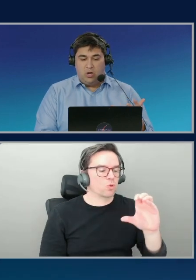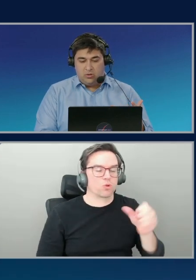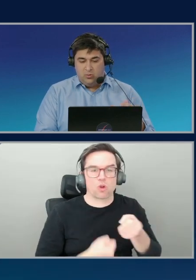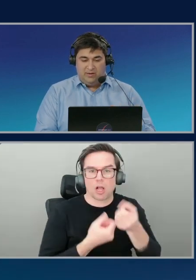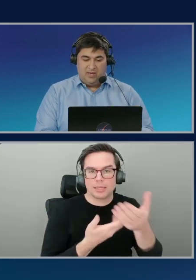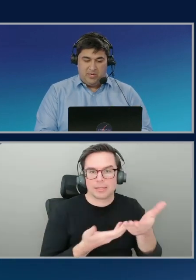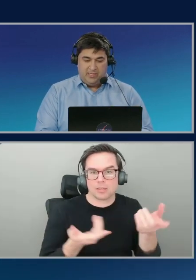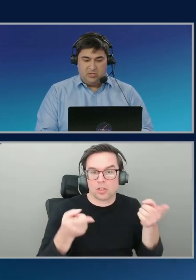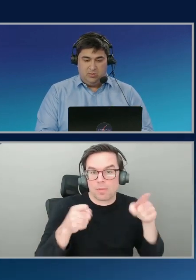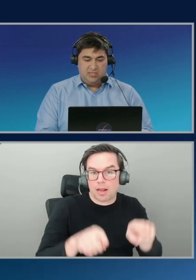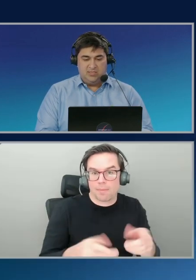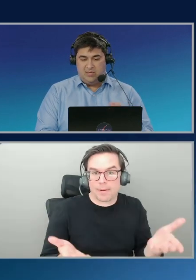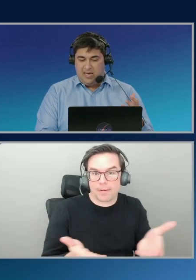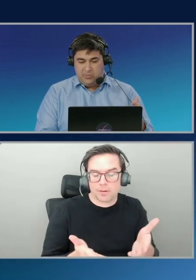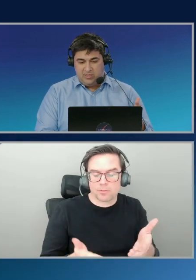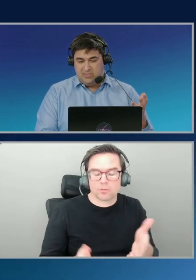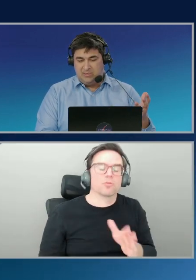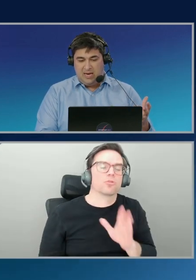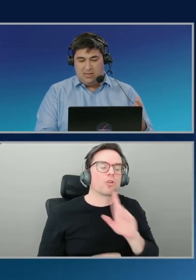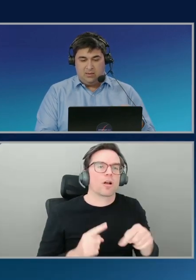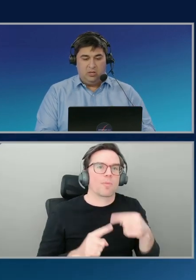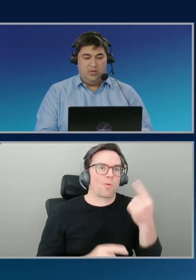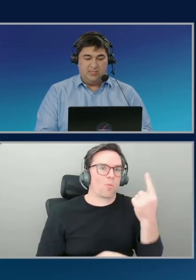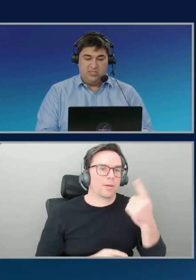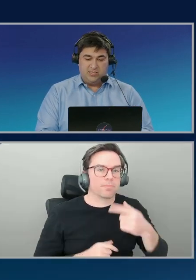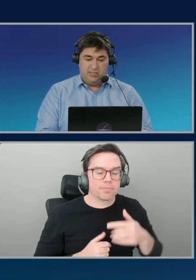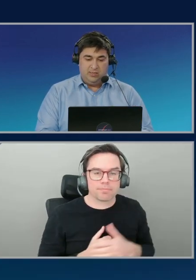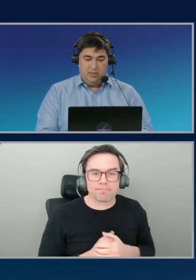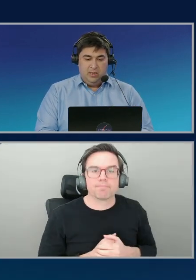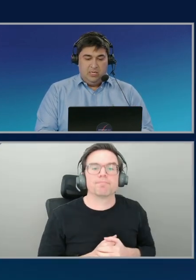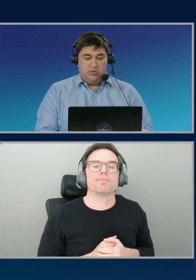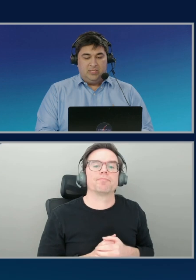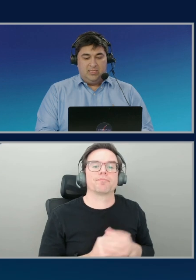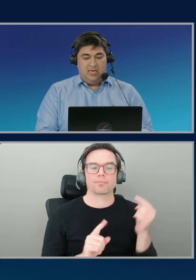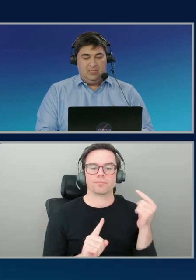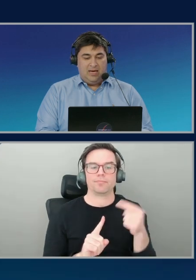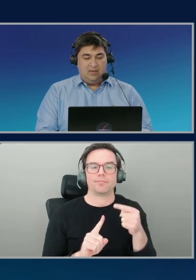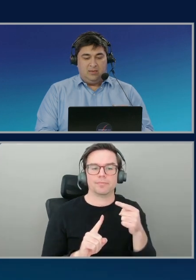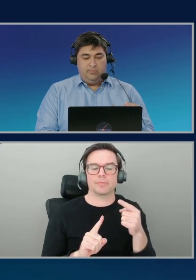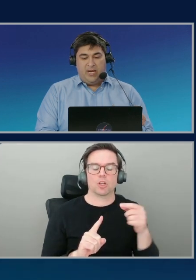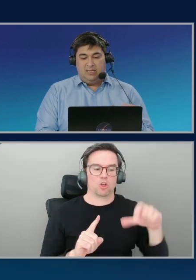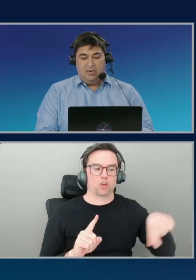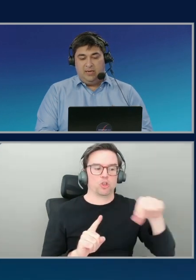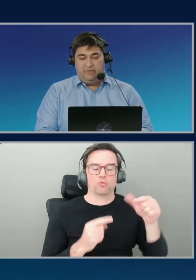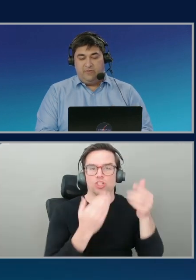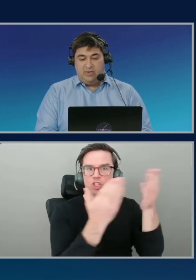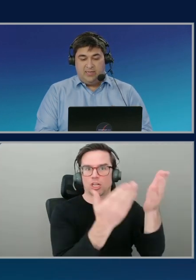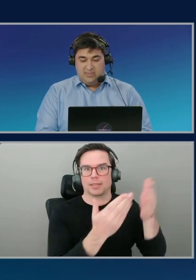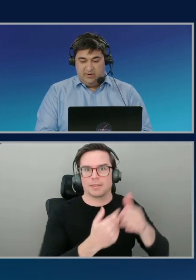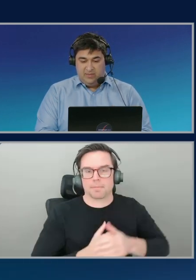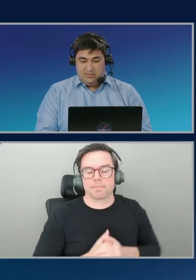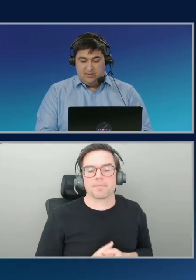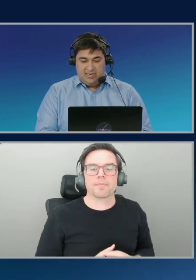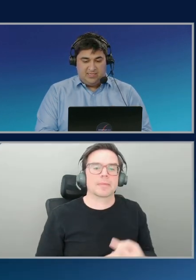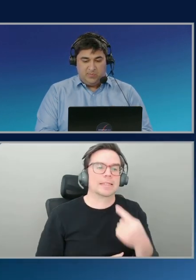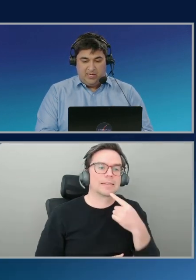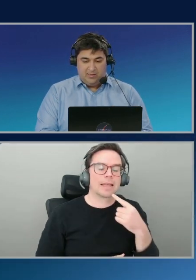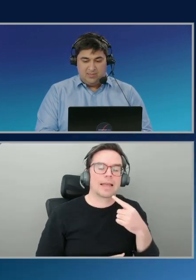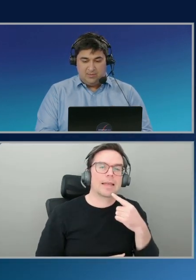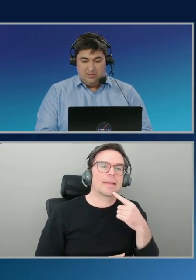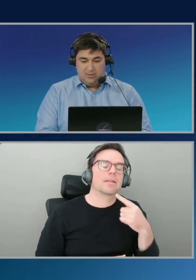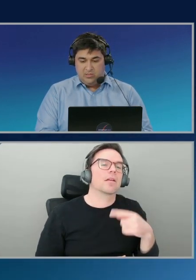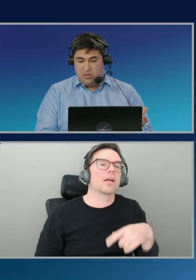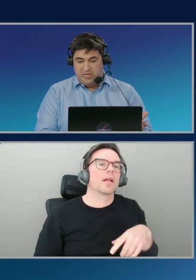walk through one of them, right? So this is the hypothesis that Q has suggested. So it's saying that the pet clinic front-end service has